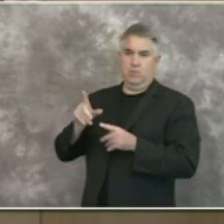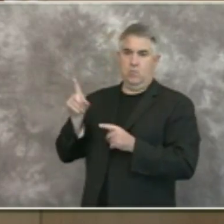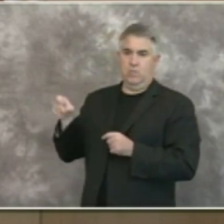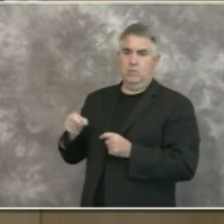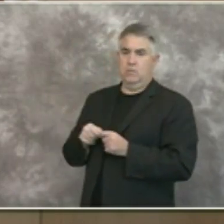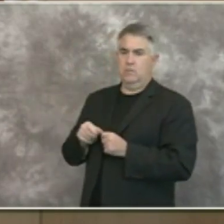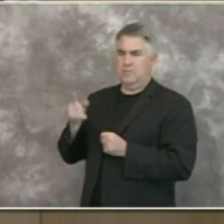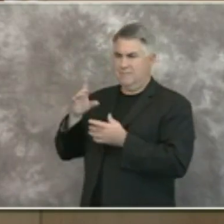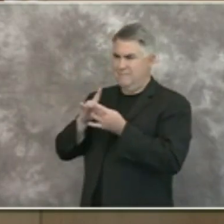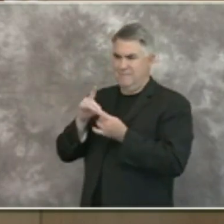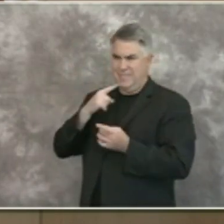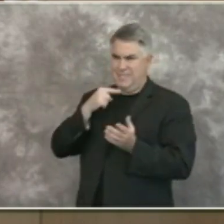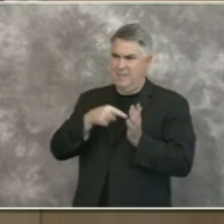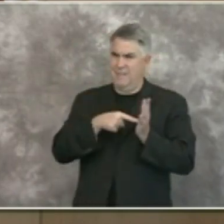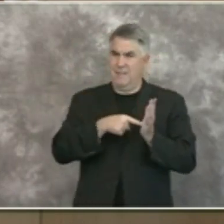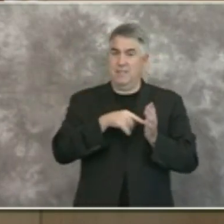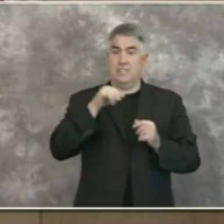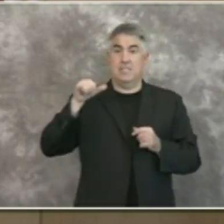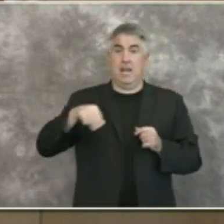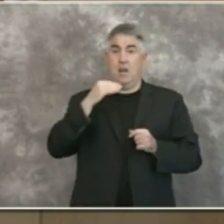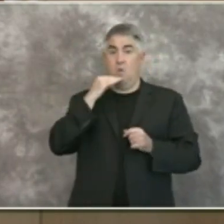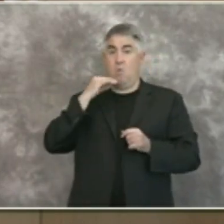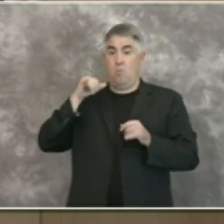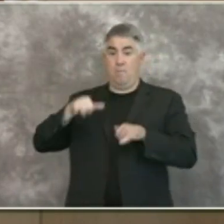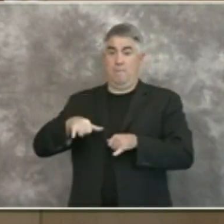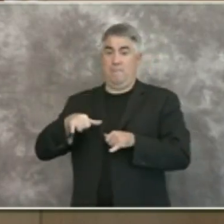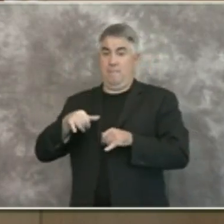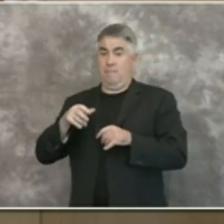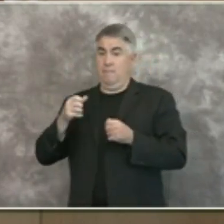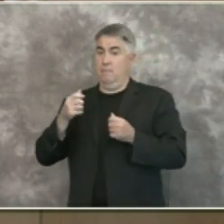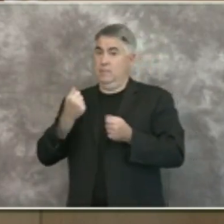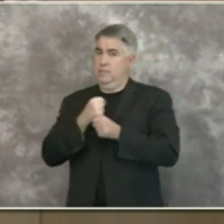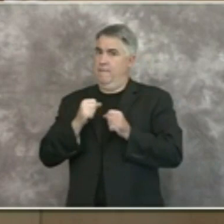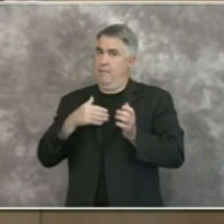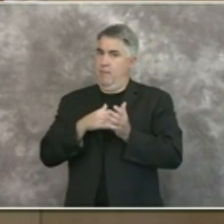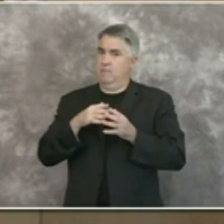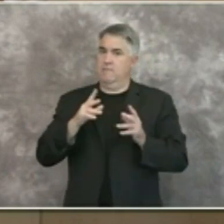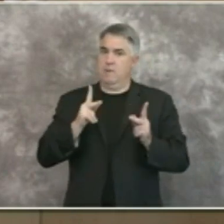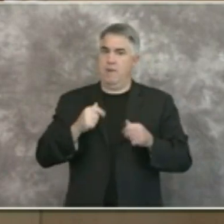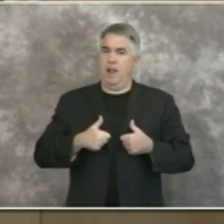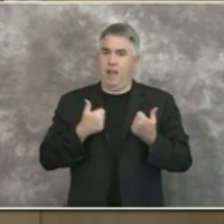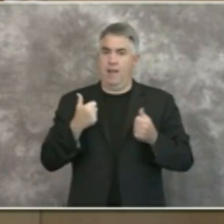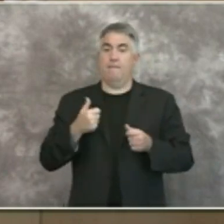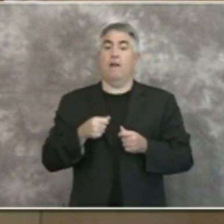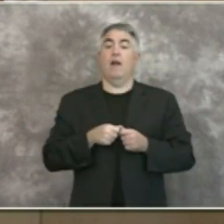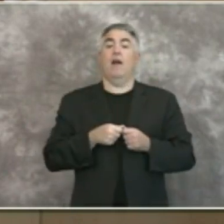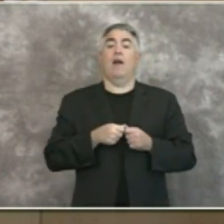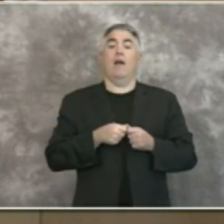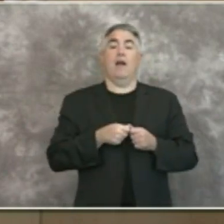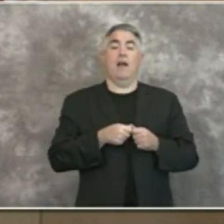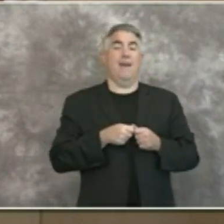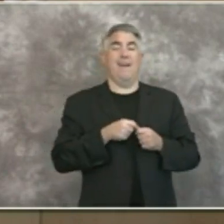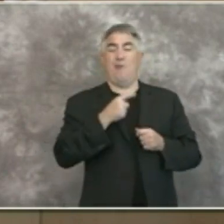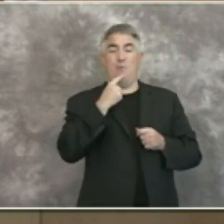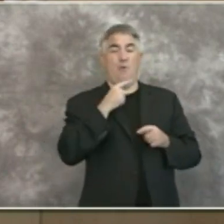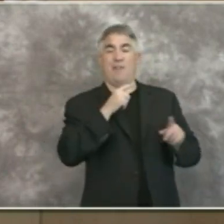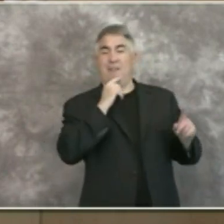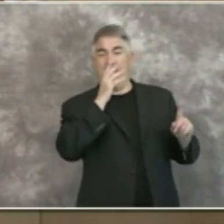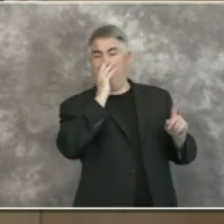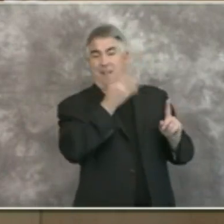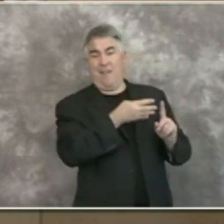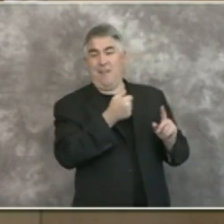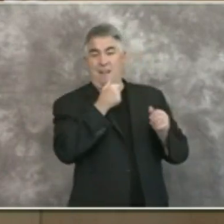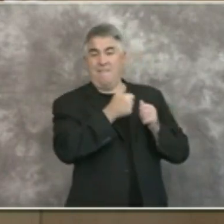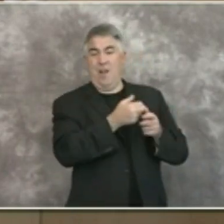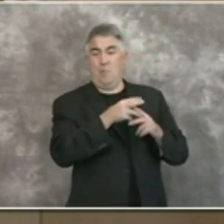said the stay-at-home orders saved thousands of lives now that thousands of people are disobeying those orders with protests across the county